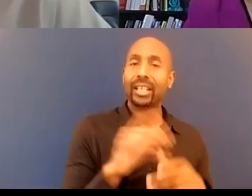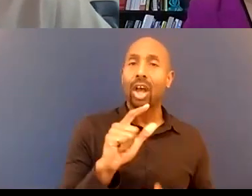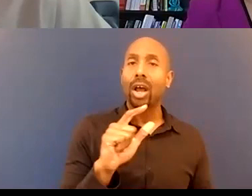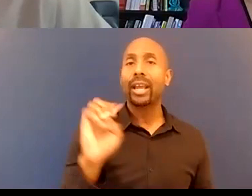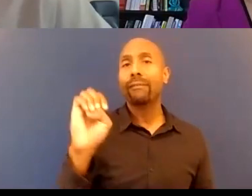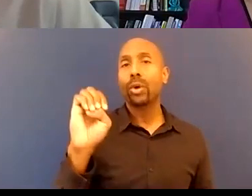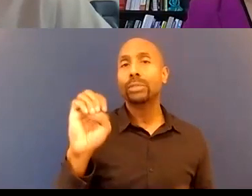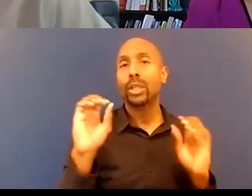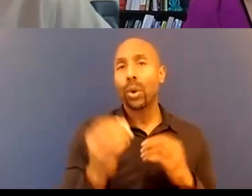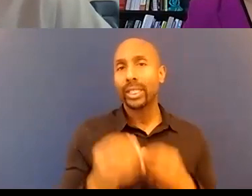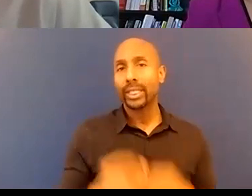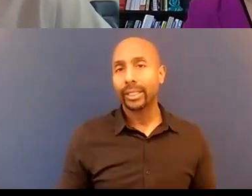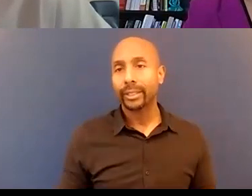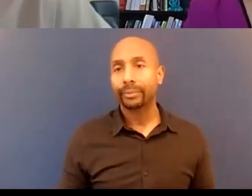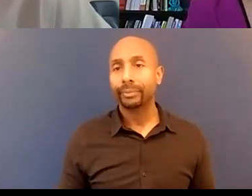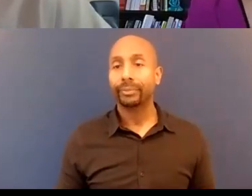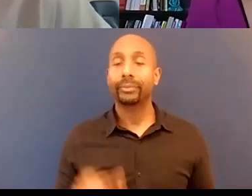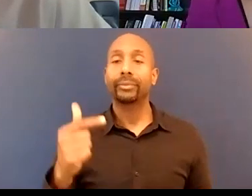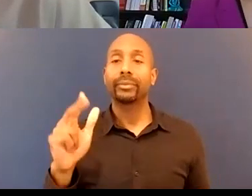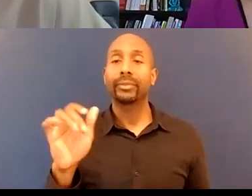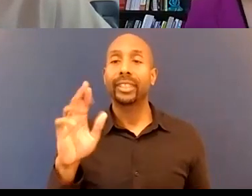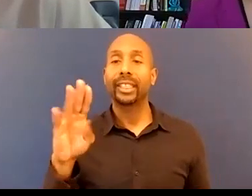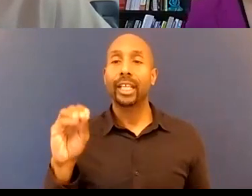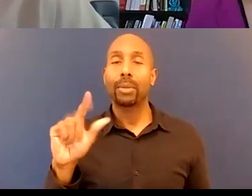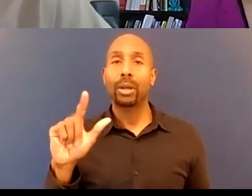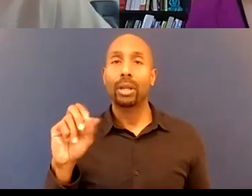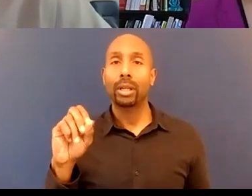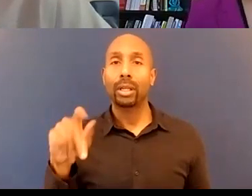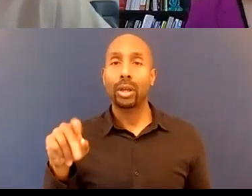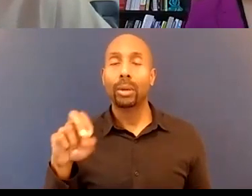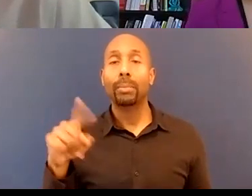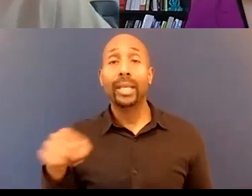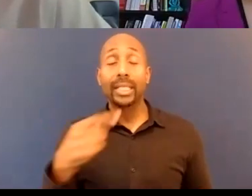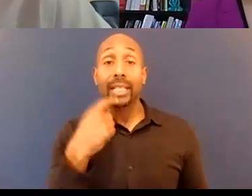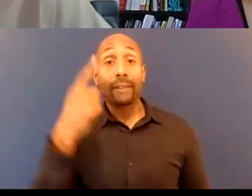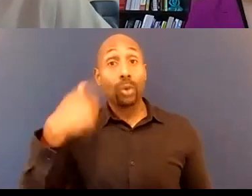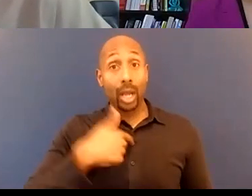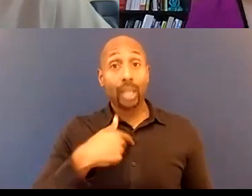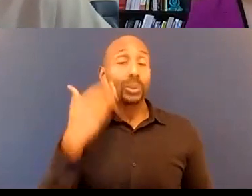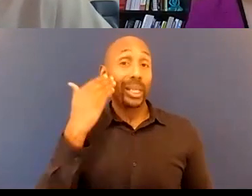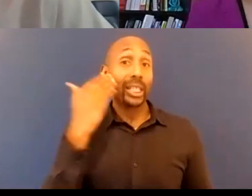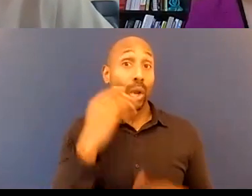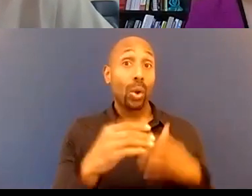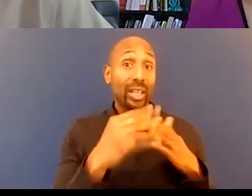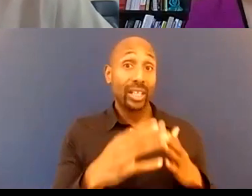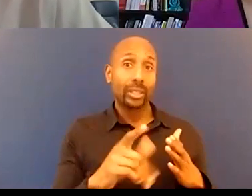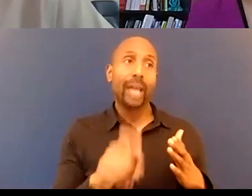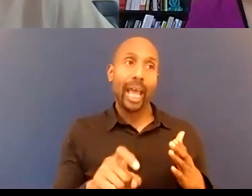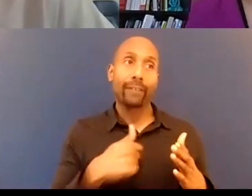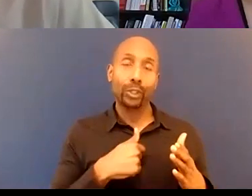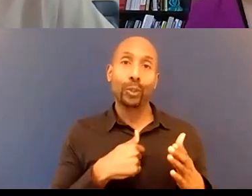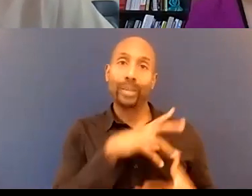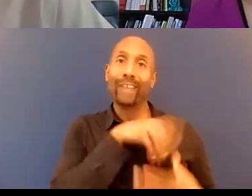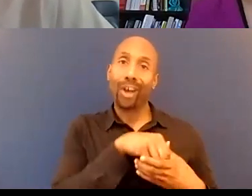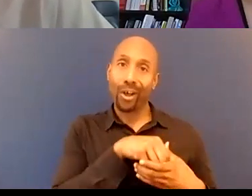well um for us we know how important it is for leadership's buy-in if we